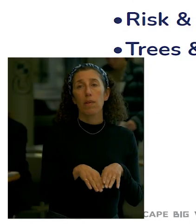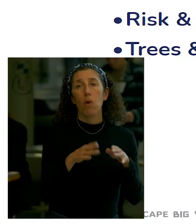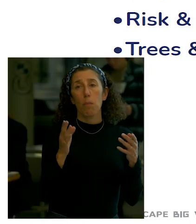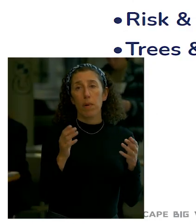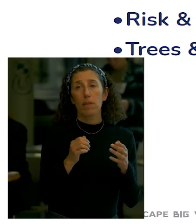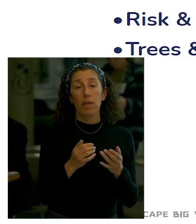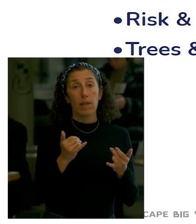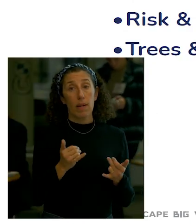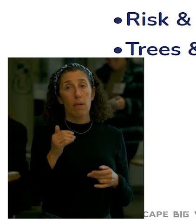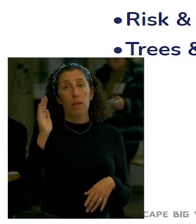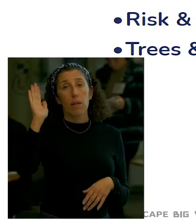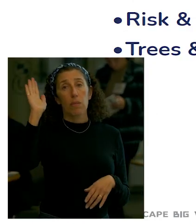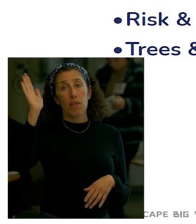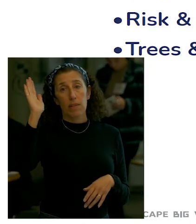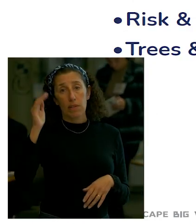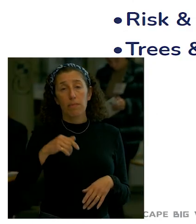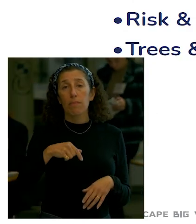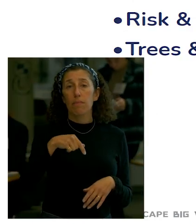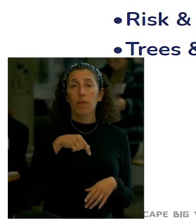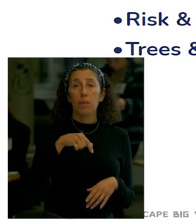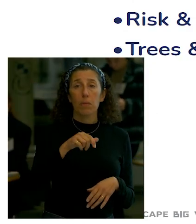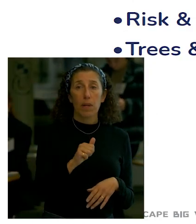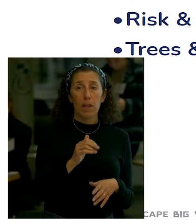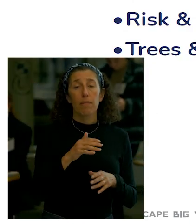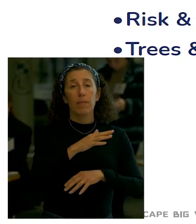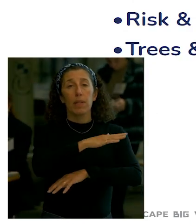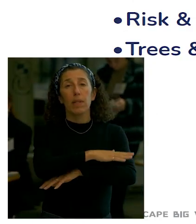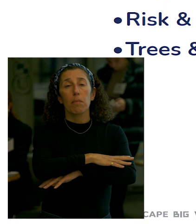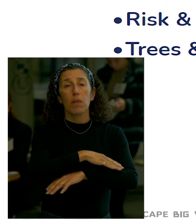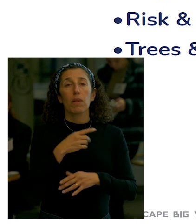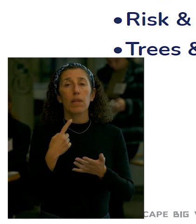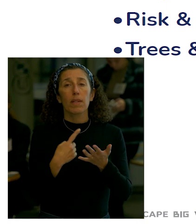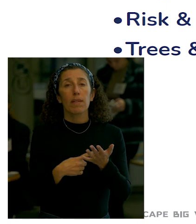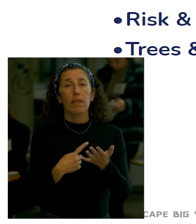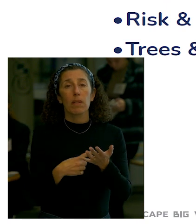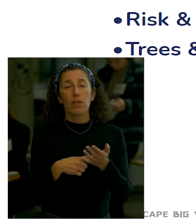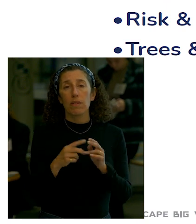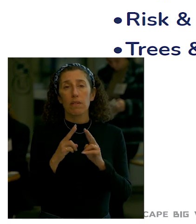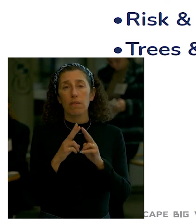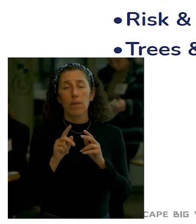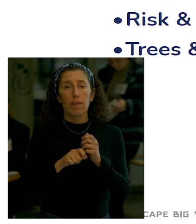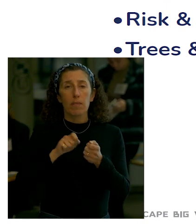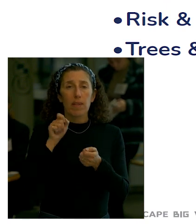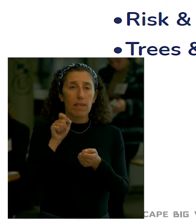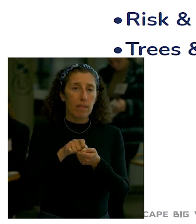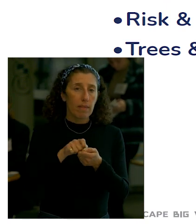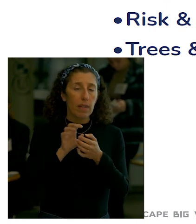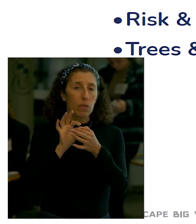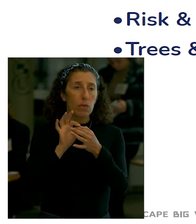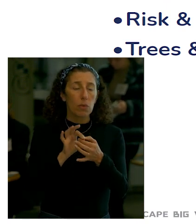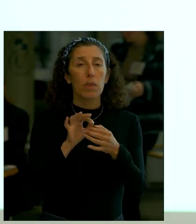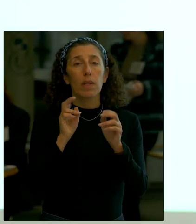some Q&A and then table discussions that are really very specific to some of the topics that we've heard at the numerous